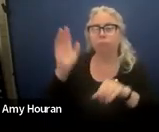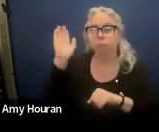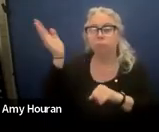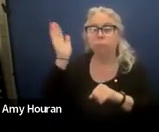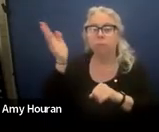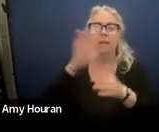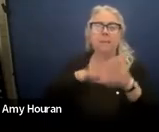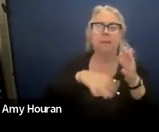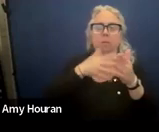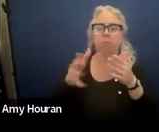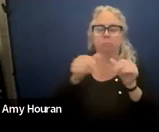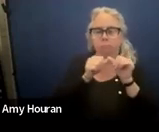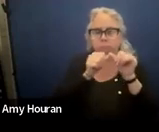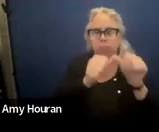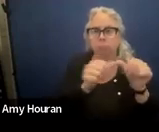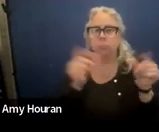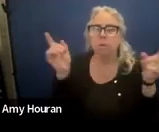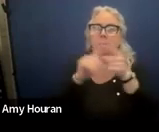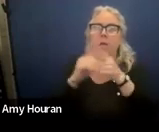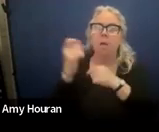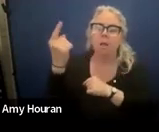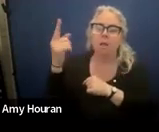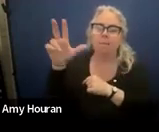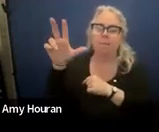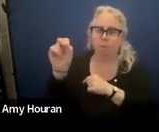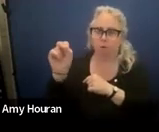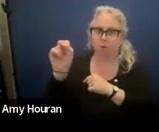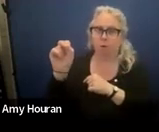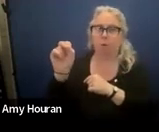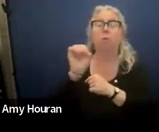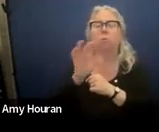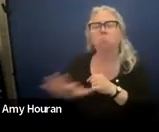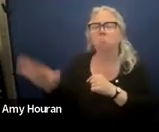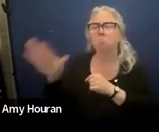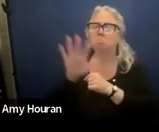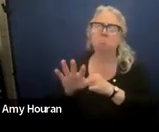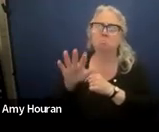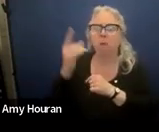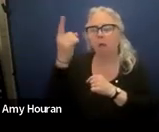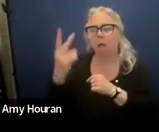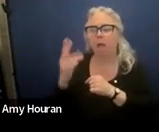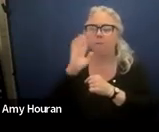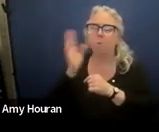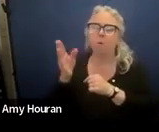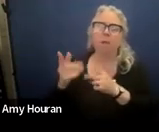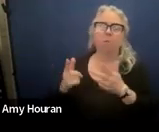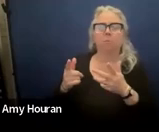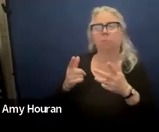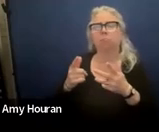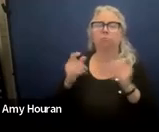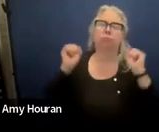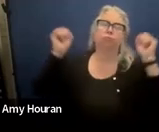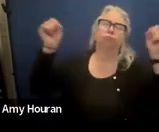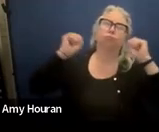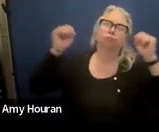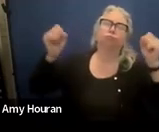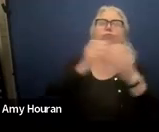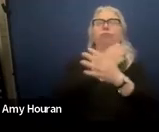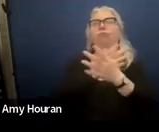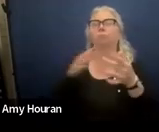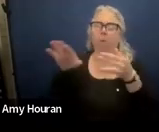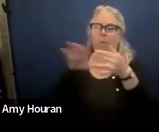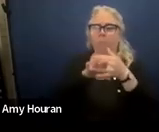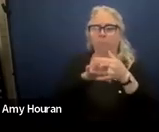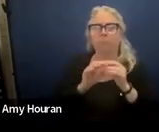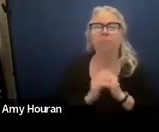scheduled to go i believe until 11 30 so somewhere around halfway we'll do a little stretch break um and